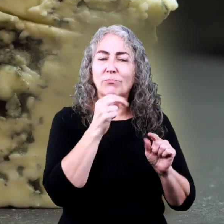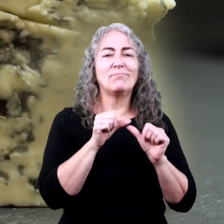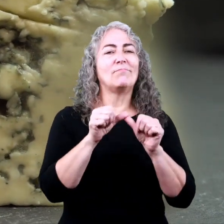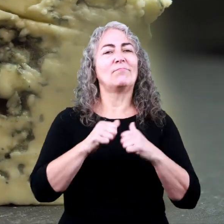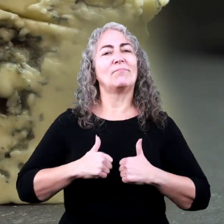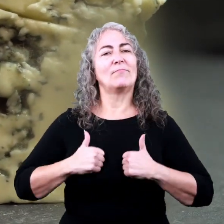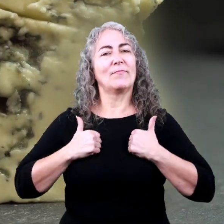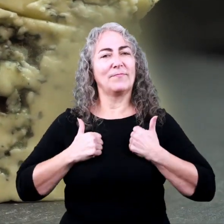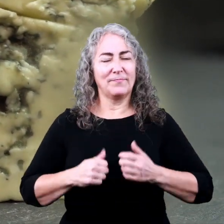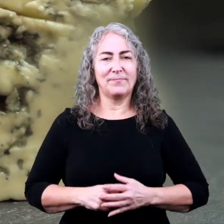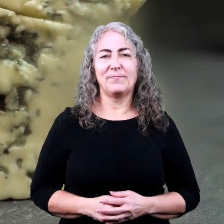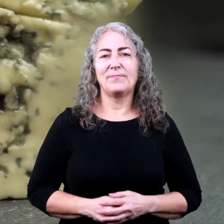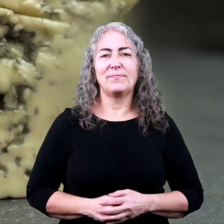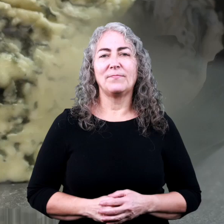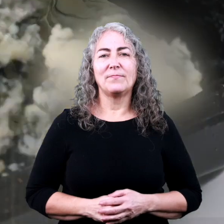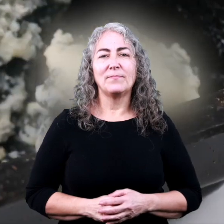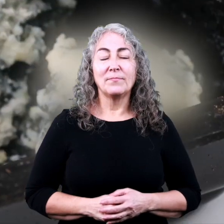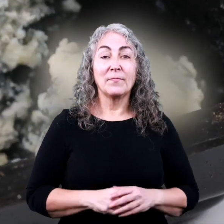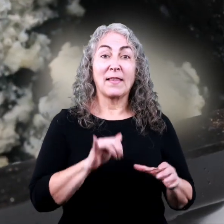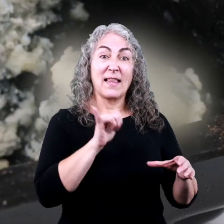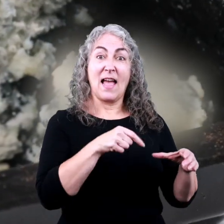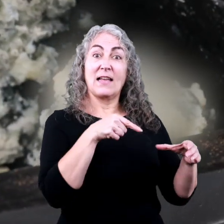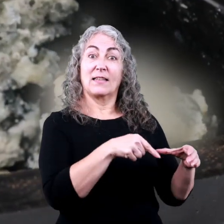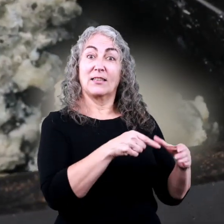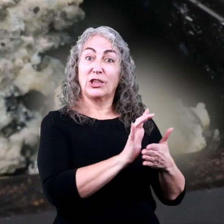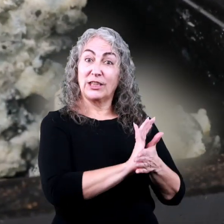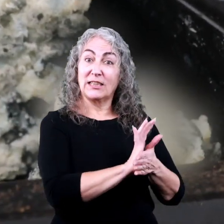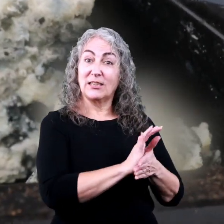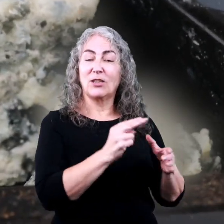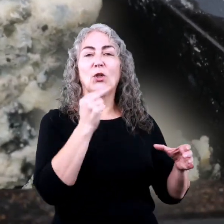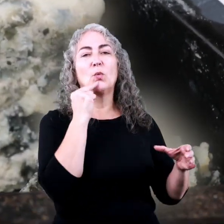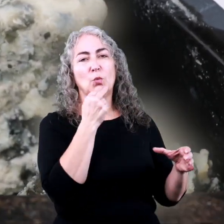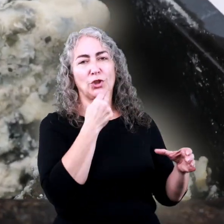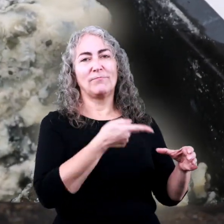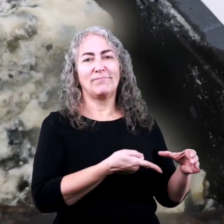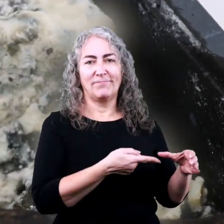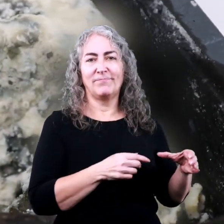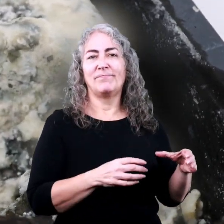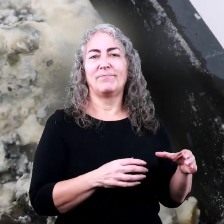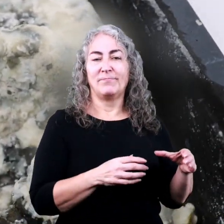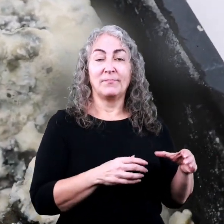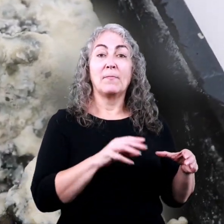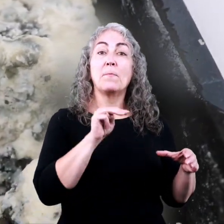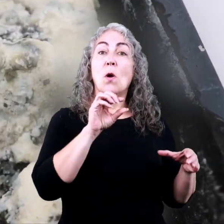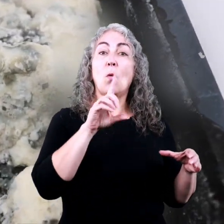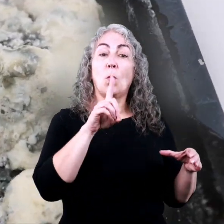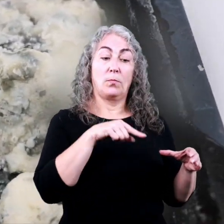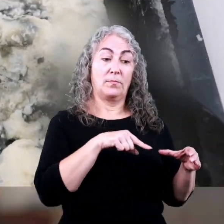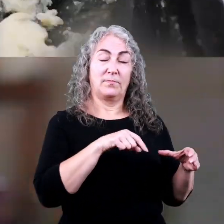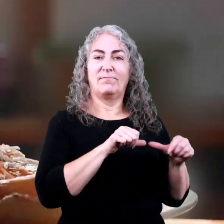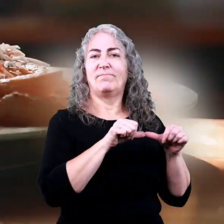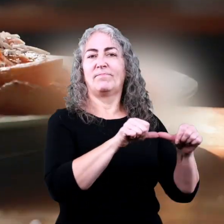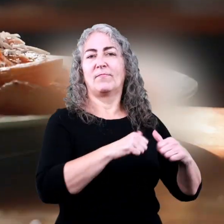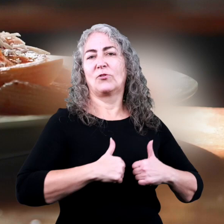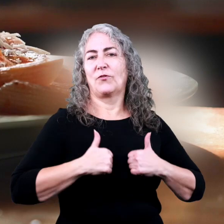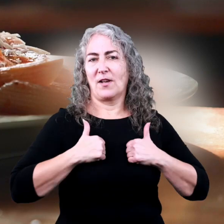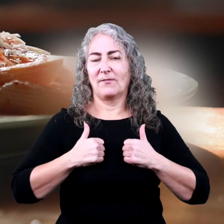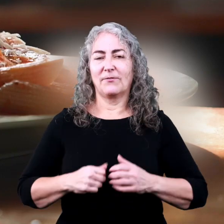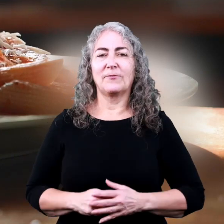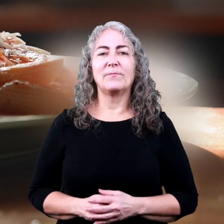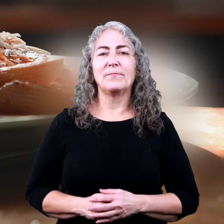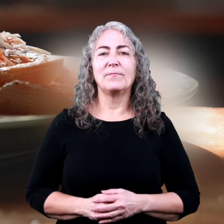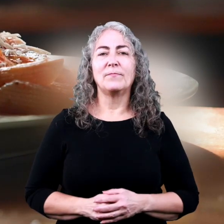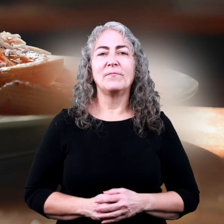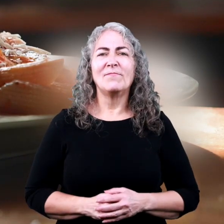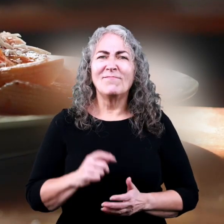nutrients in order to live in this case the cheese is the nutrient that the mold needs to